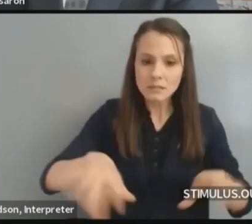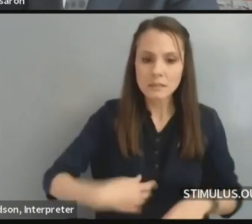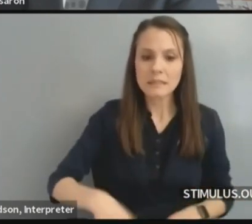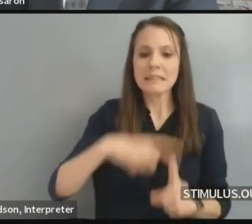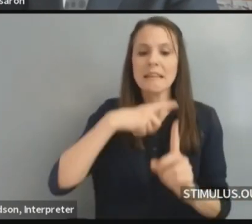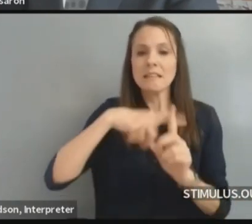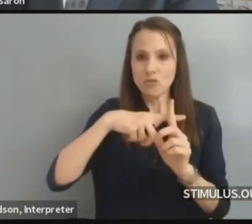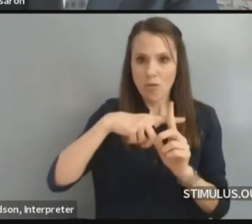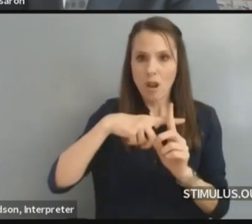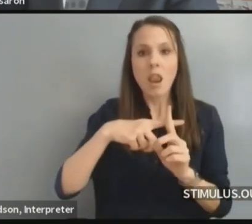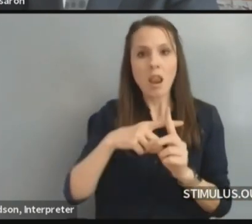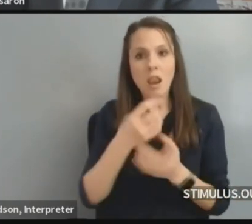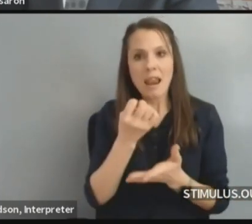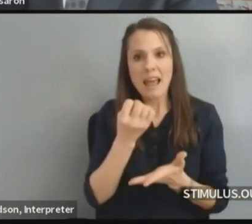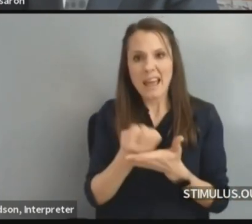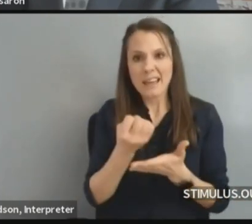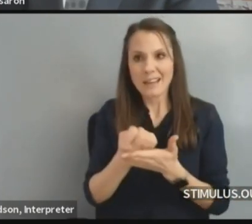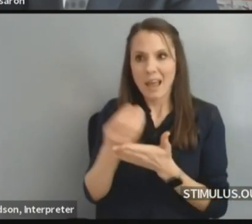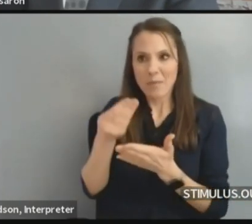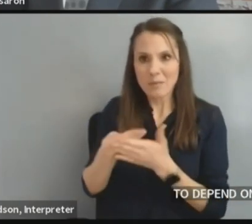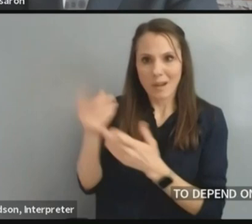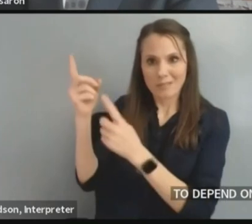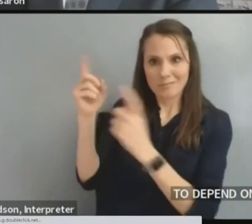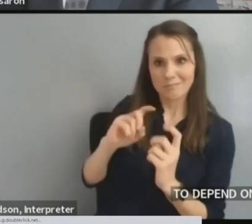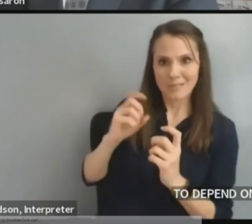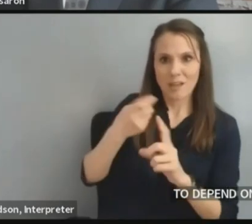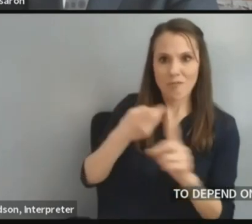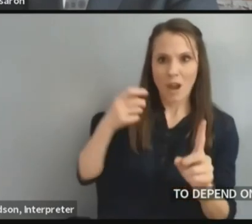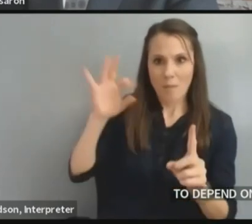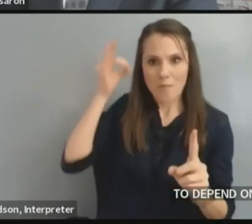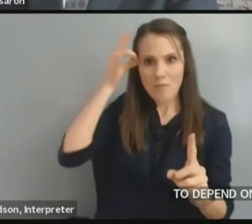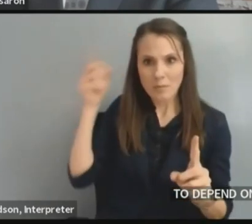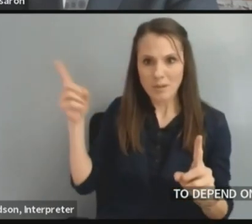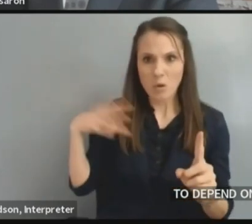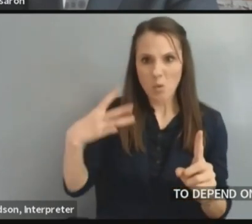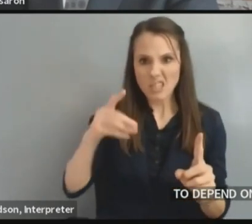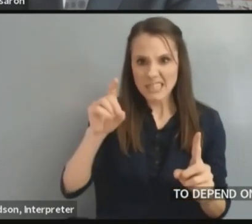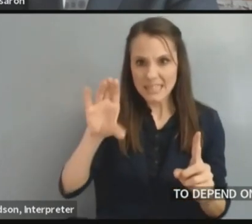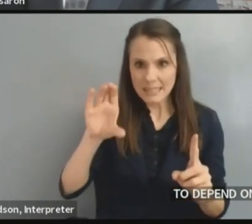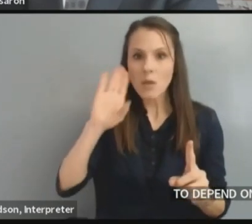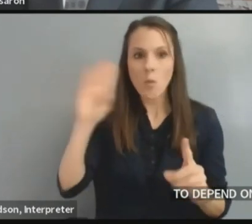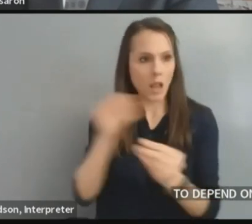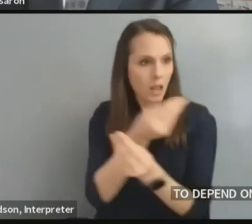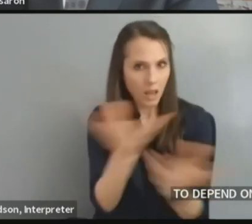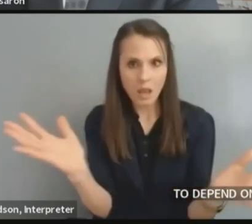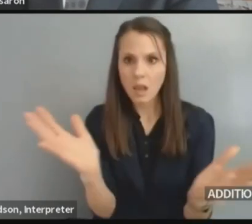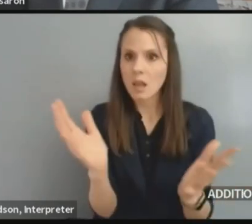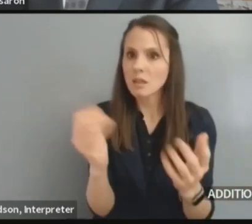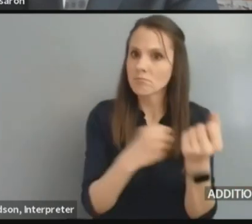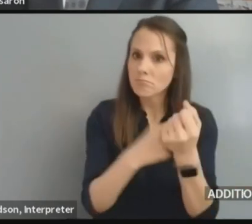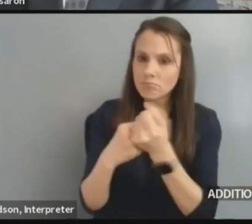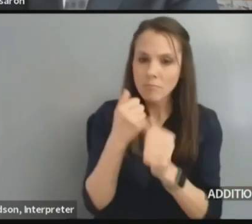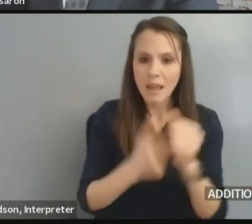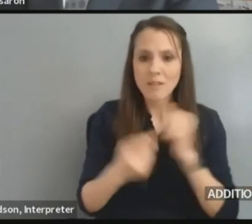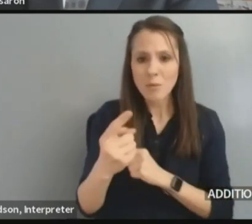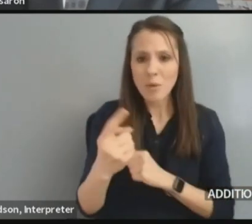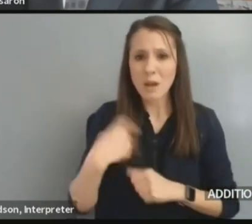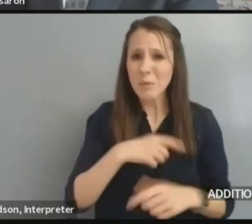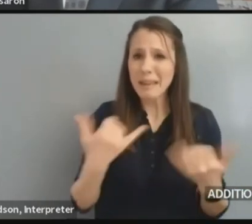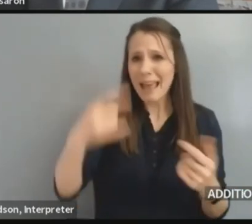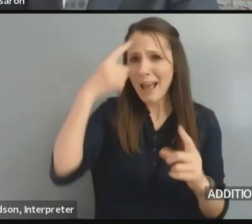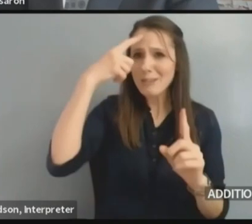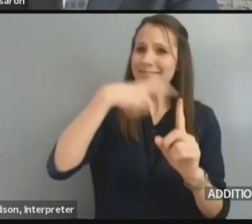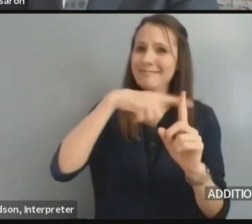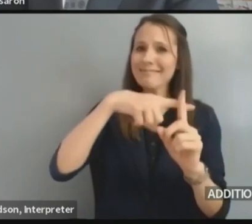relief coming from Washington, D.C. There is cautious hope and optimism as we move forward as vaccines are administered